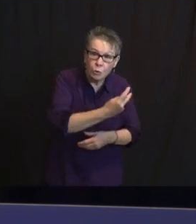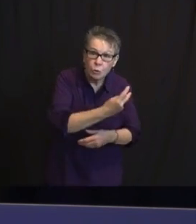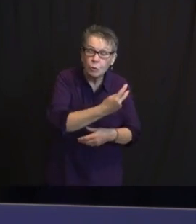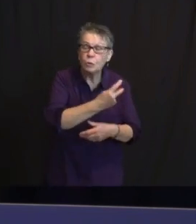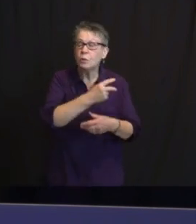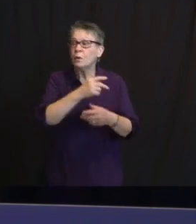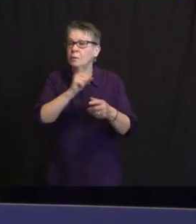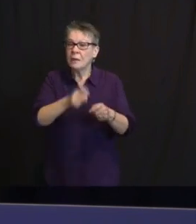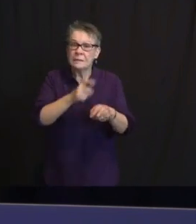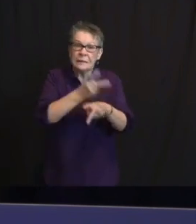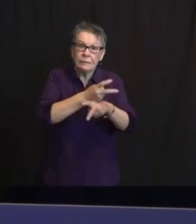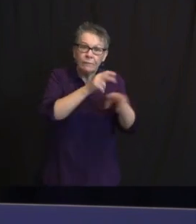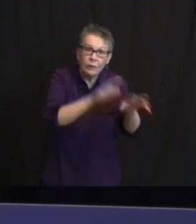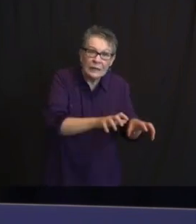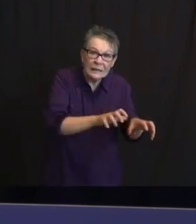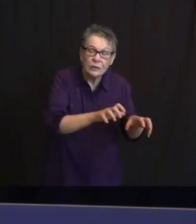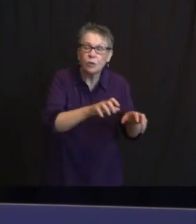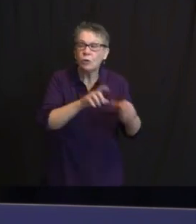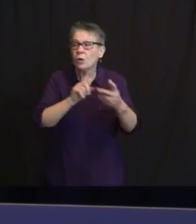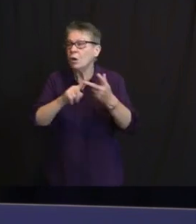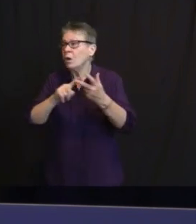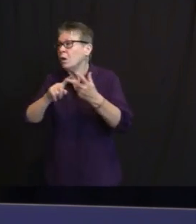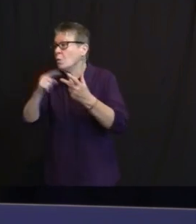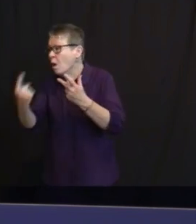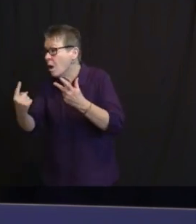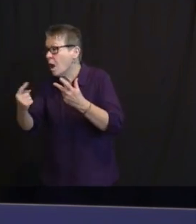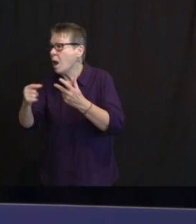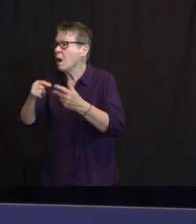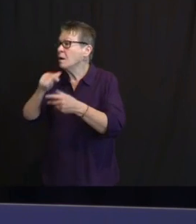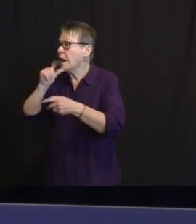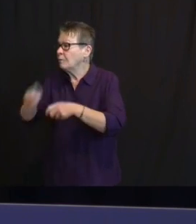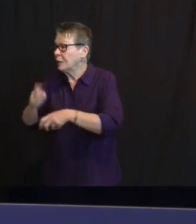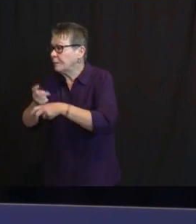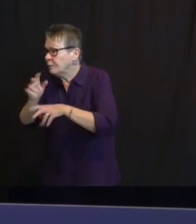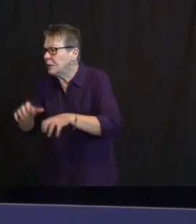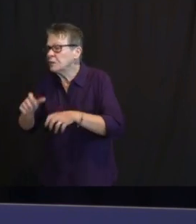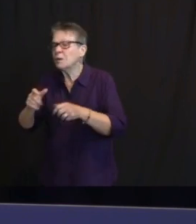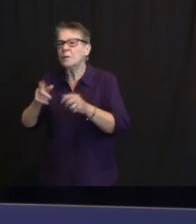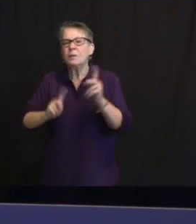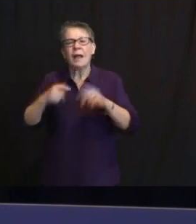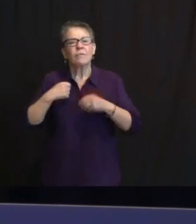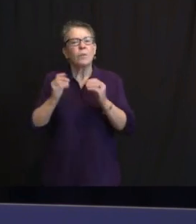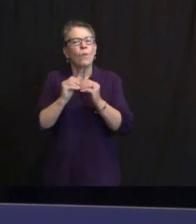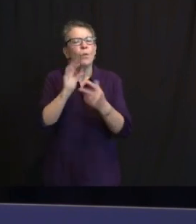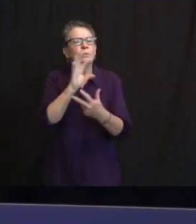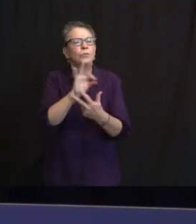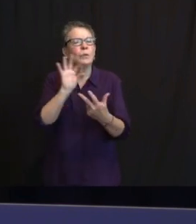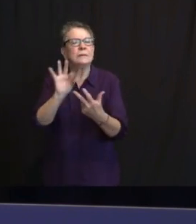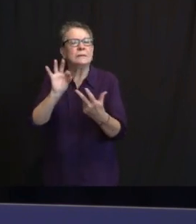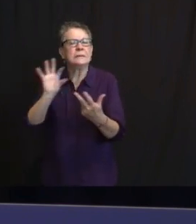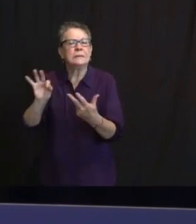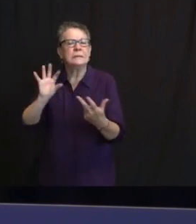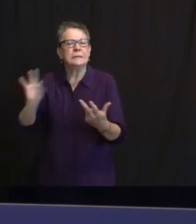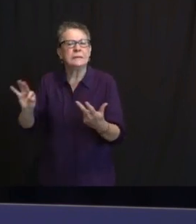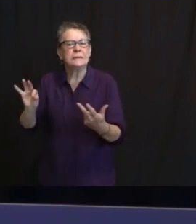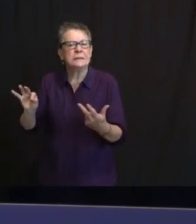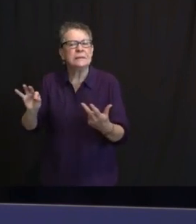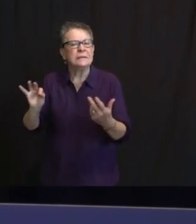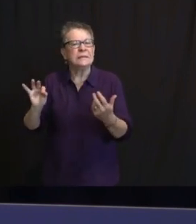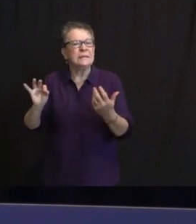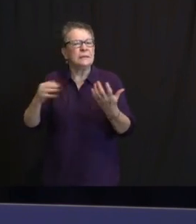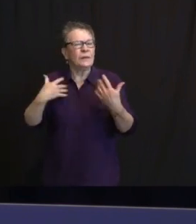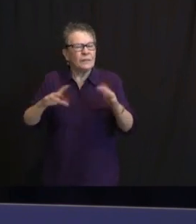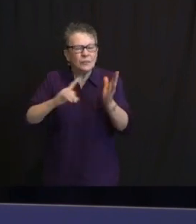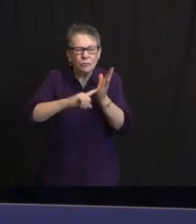AND VACCINE PROVIDERS. ALL THE VACCINES THAT ARE CURRENTLY AVAILABLE WERE STUDIED IN DIFFERENT TRIALS AMONG DIFFERENT